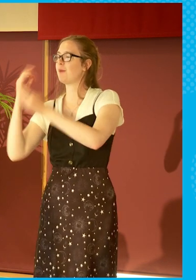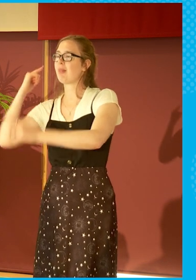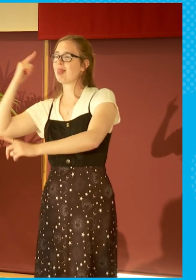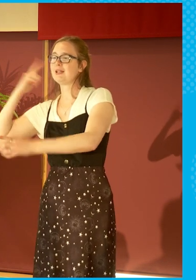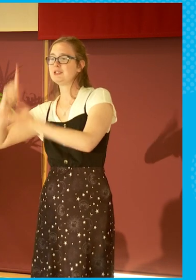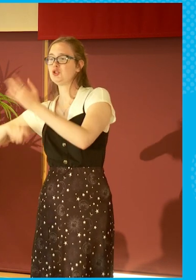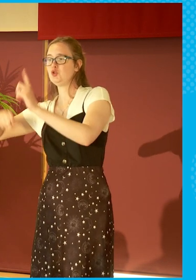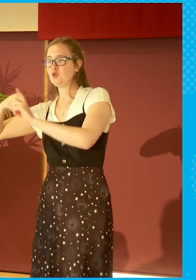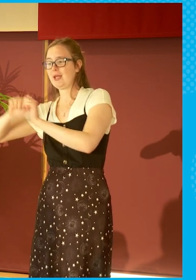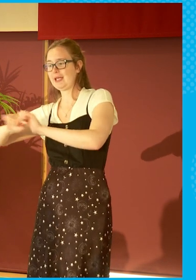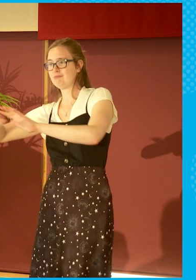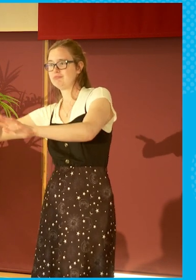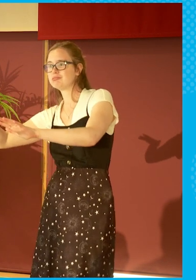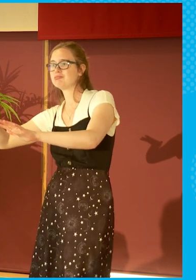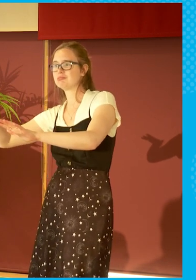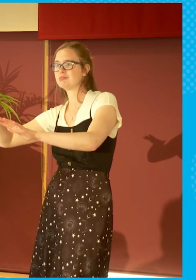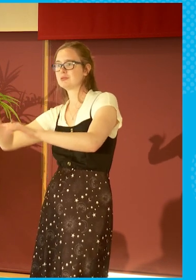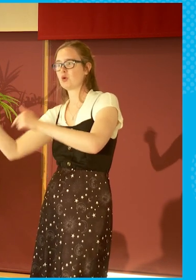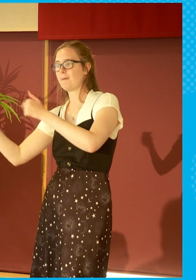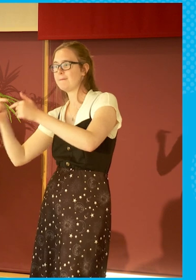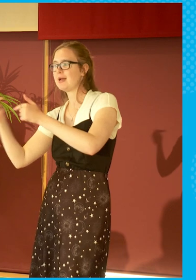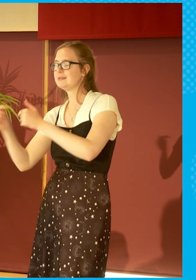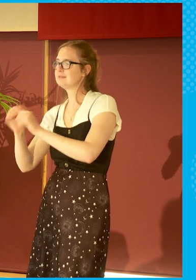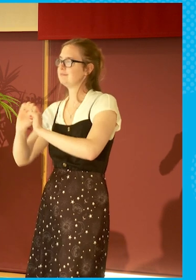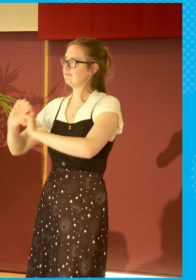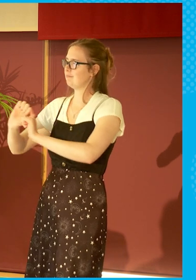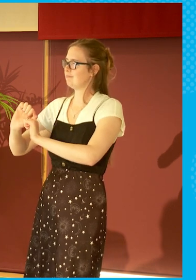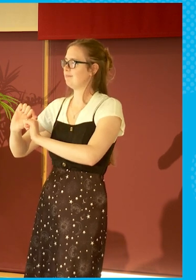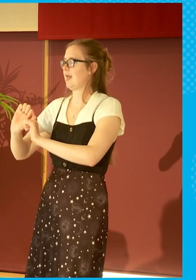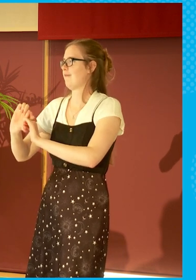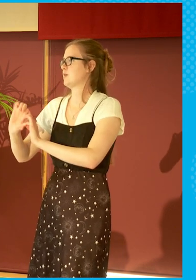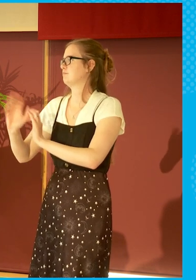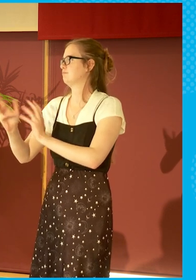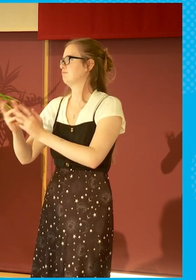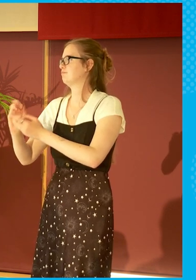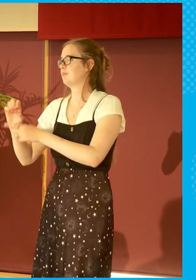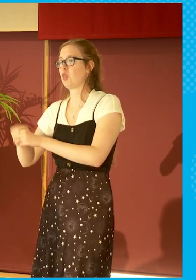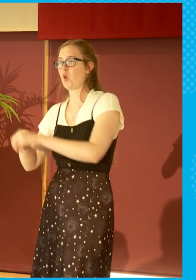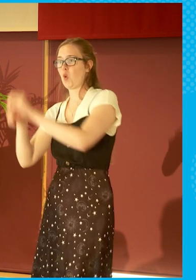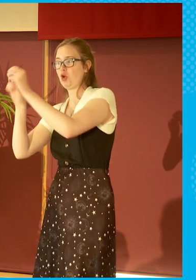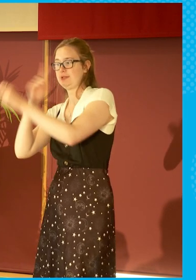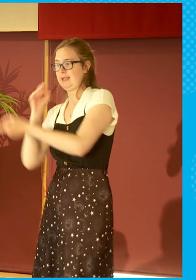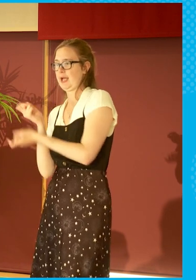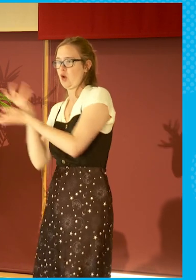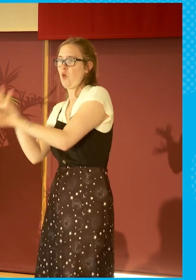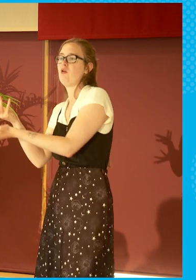press, kind of crowding out effects in terms of the quality that's offered.